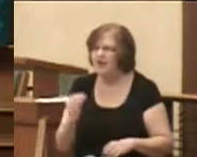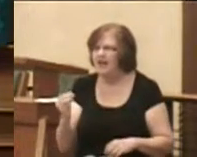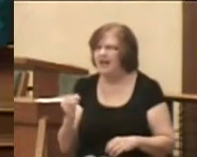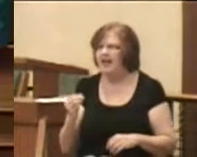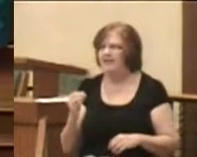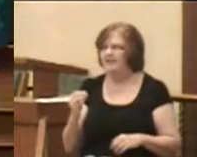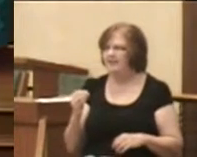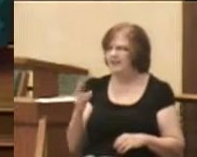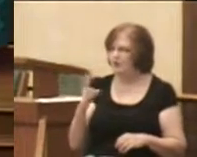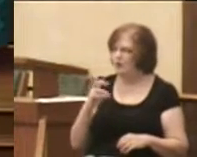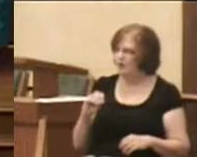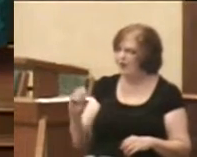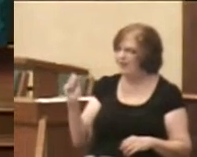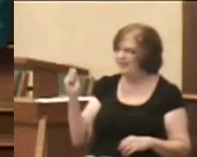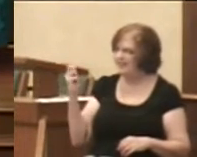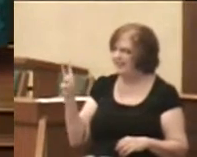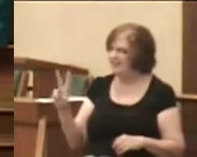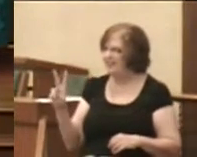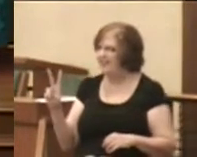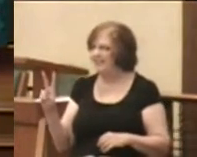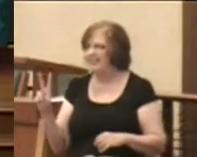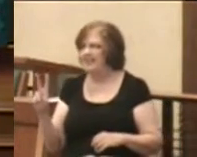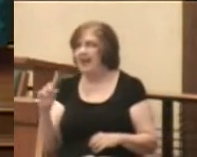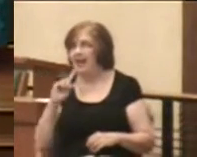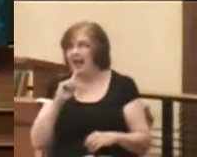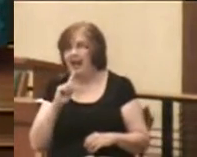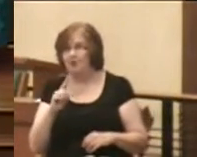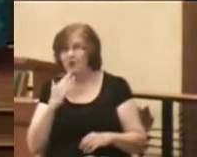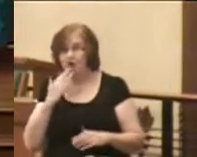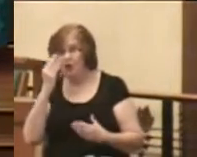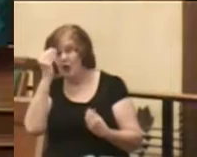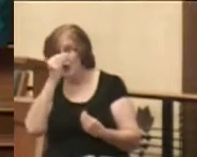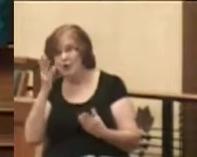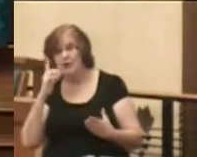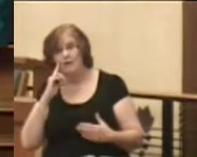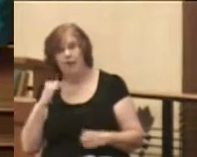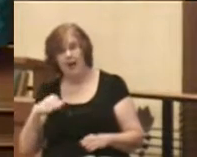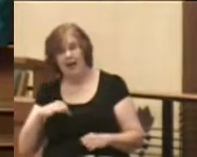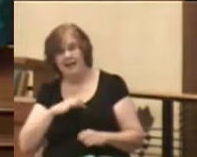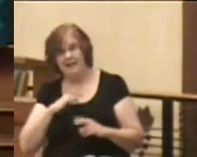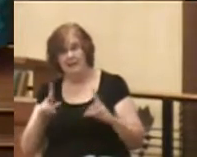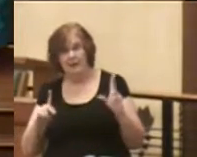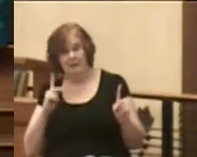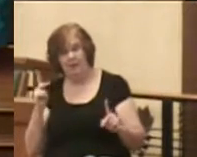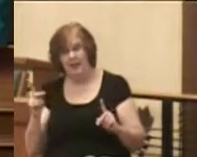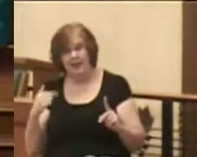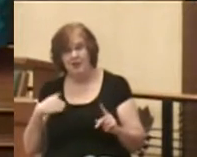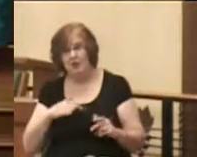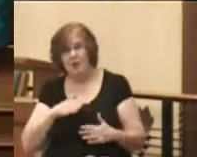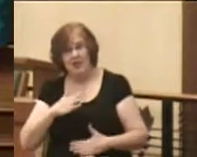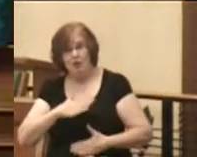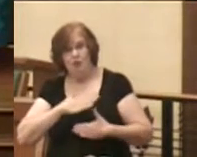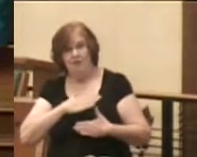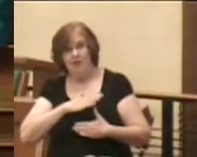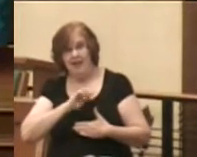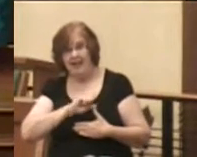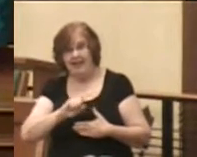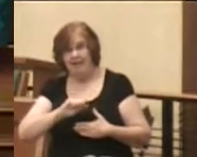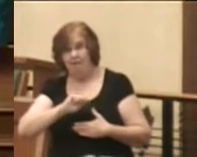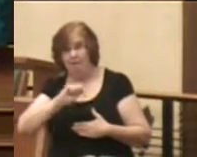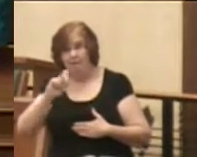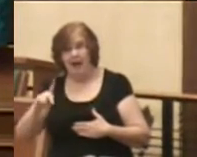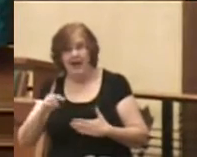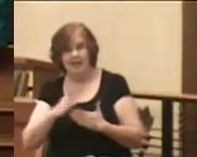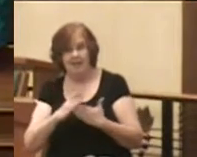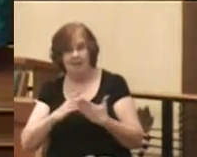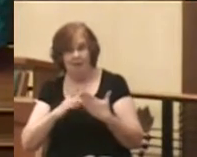2017. There actually is good news for us people. As we joyfully give back some of